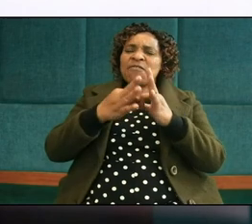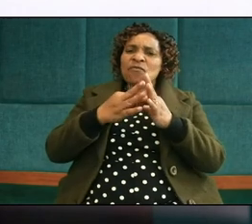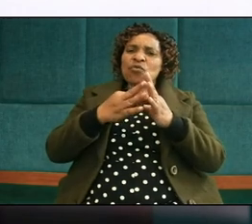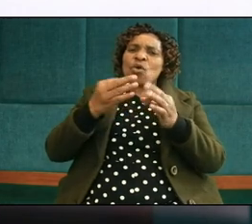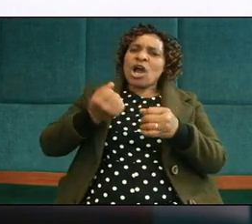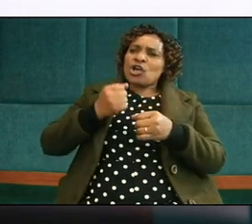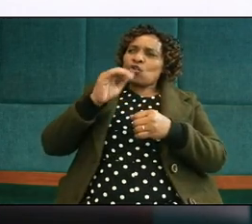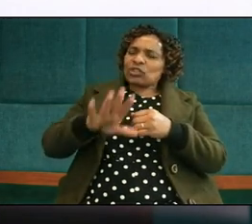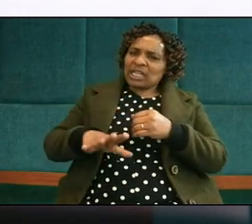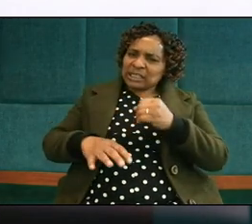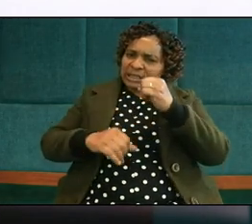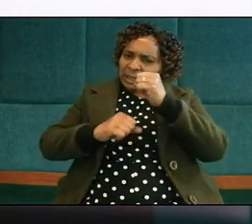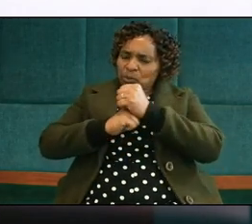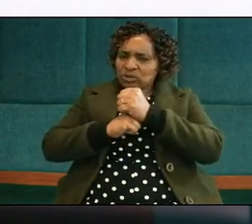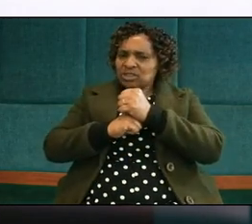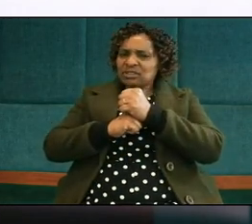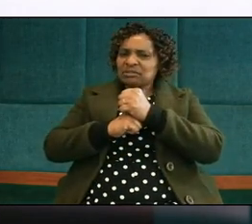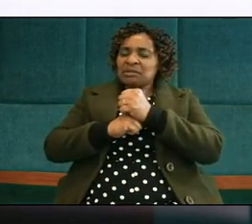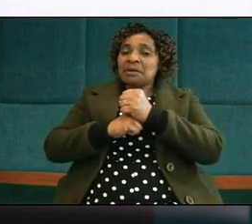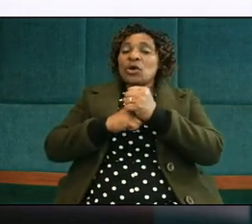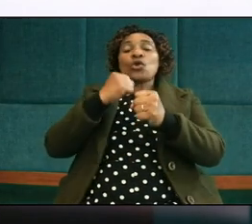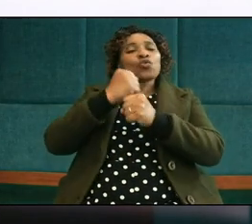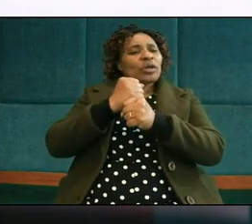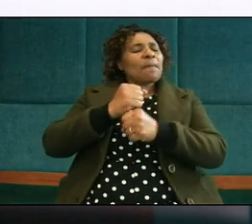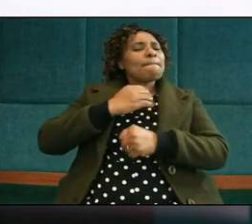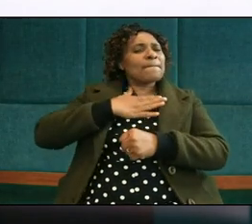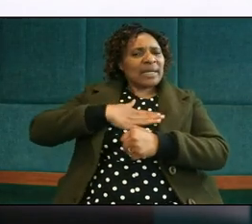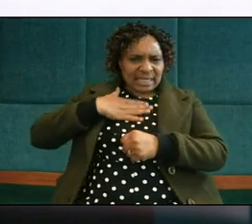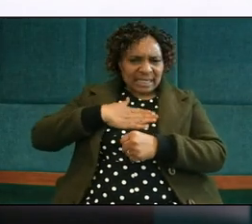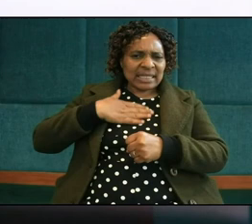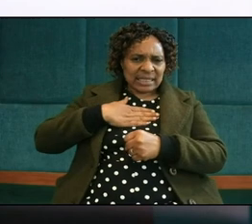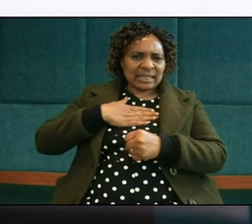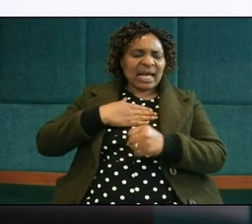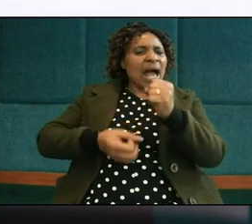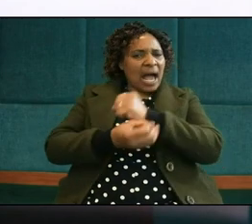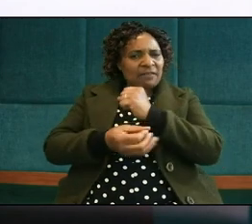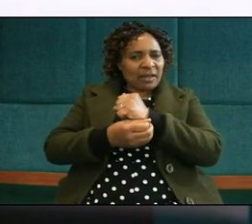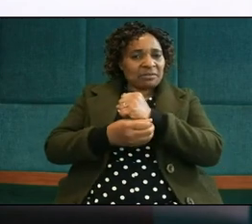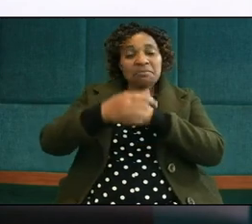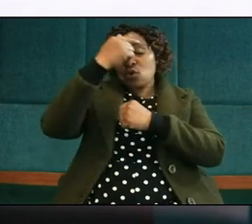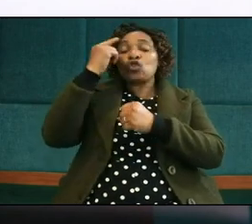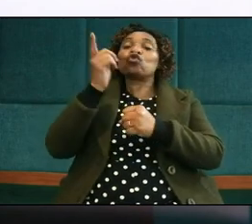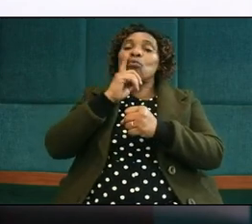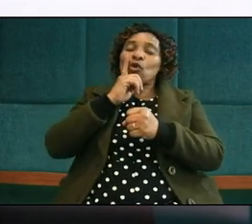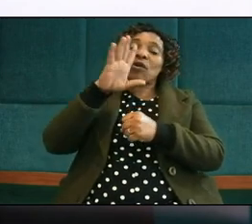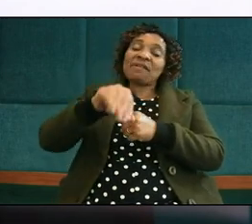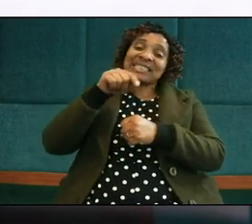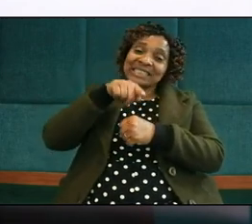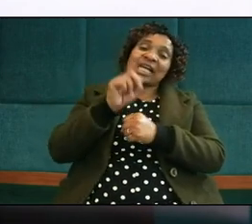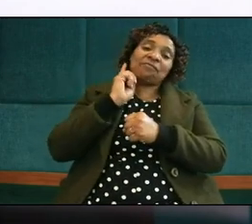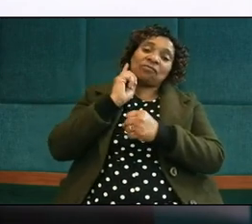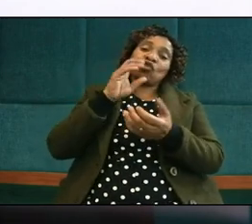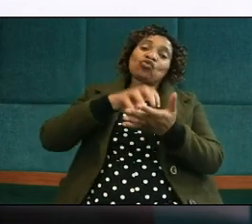support a victim please do it because tomorrow you will find yourself in the same situation you will find your